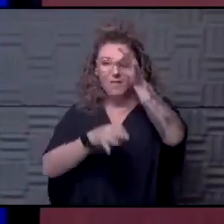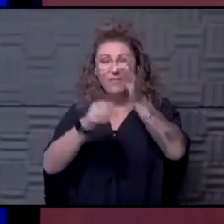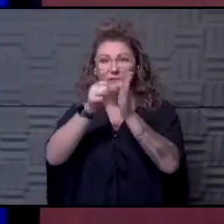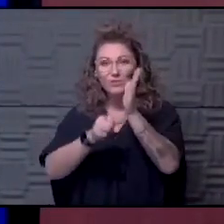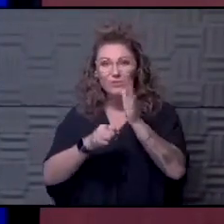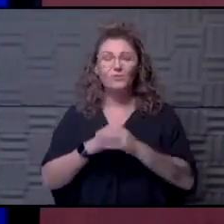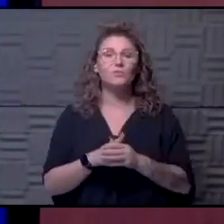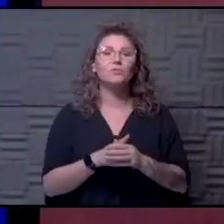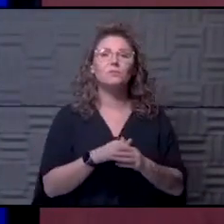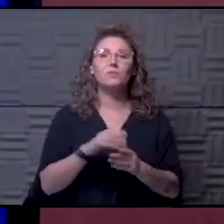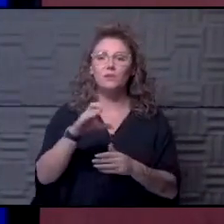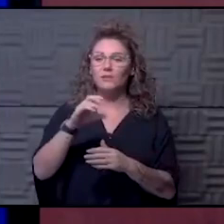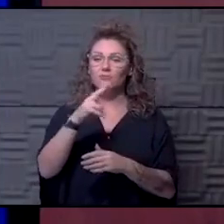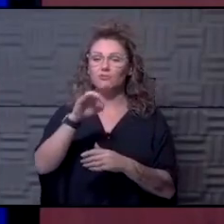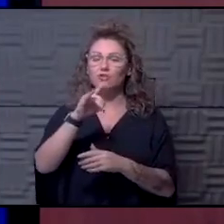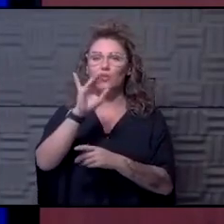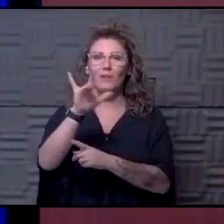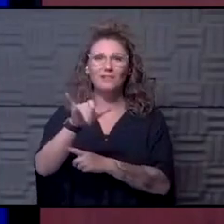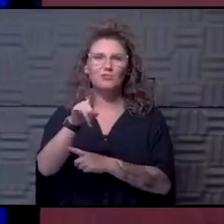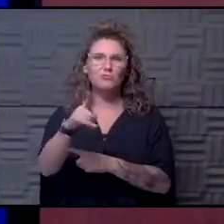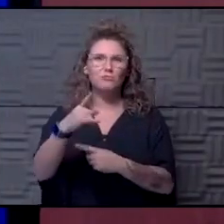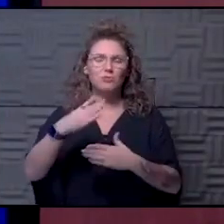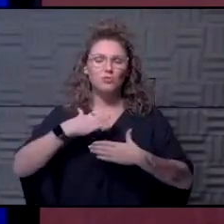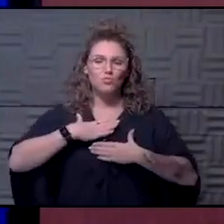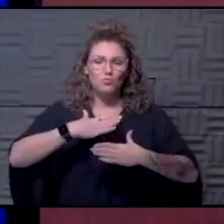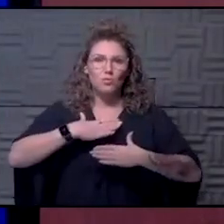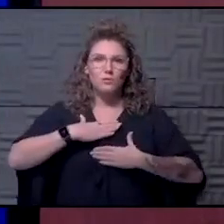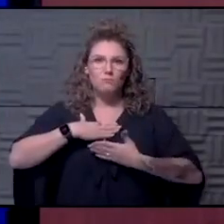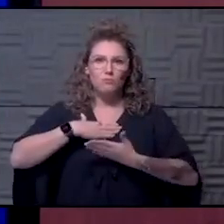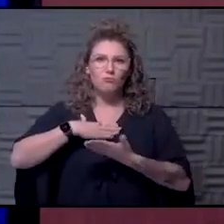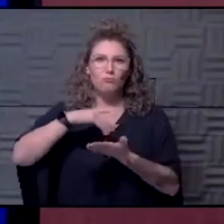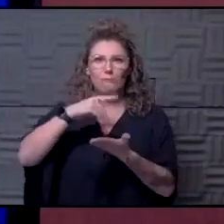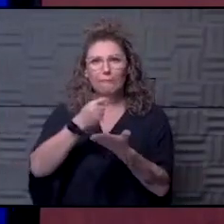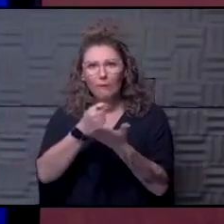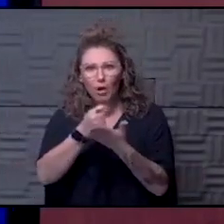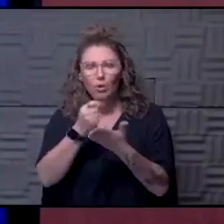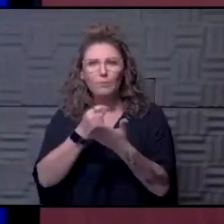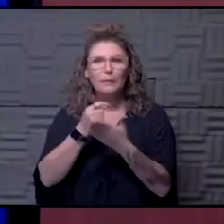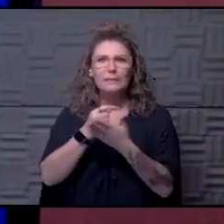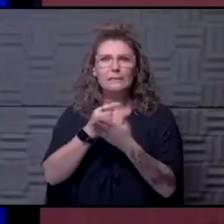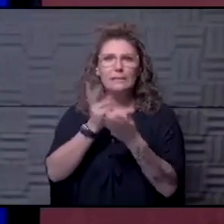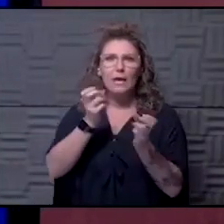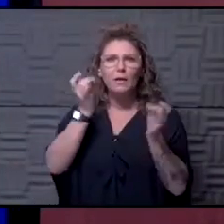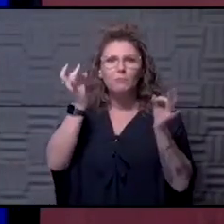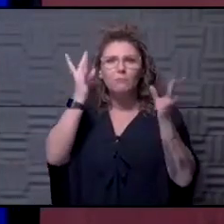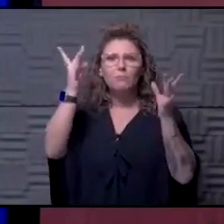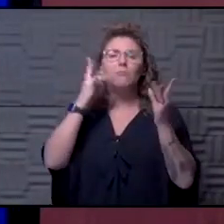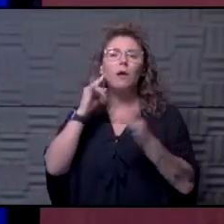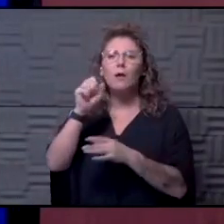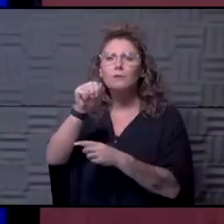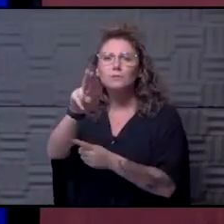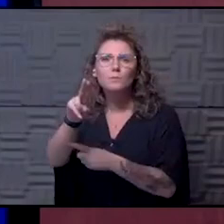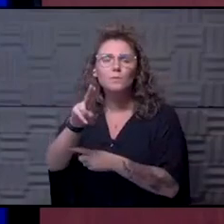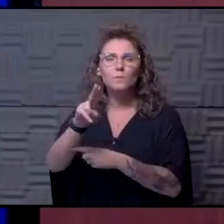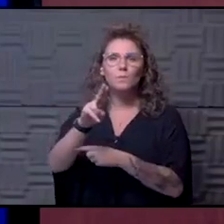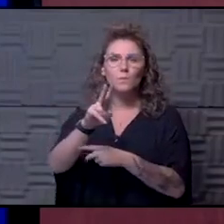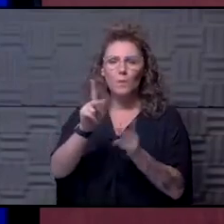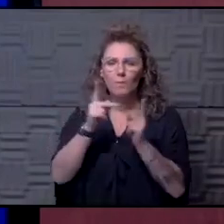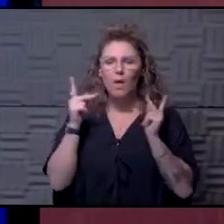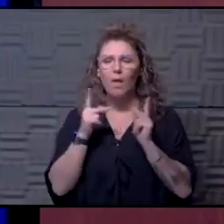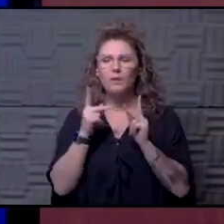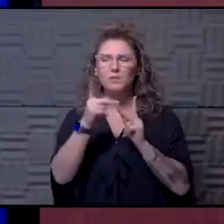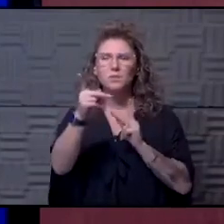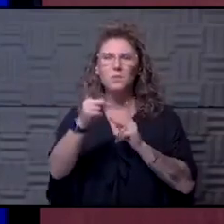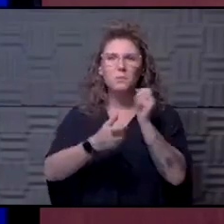Chelsea is a respiratory therapist at a critical access facility. And she's curious, what are some of your most worrisome complications